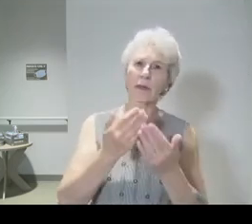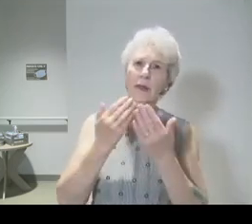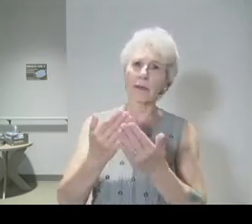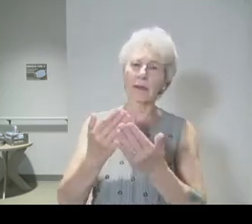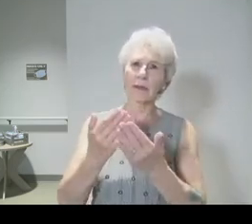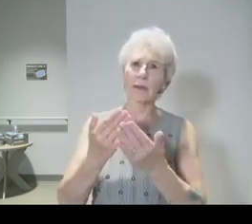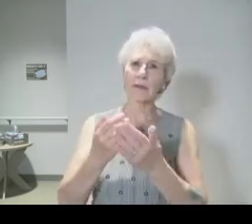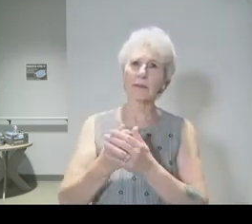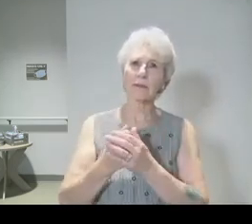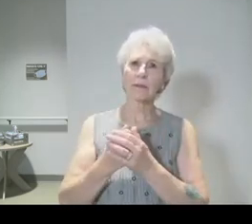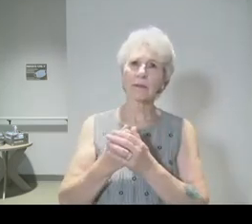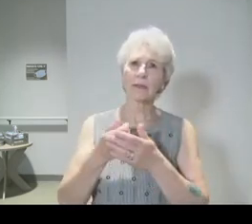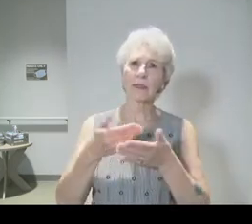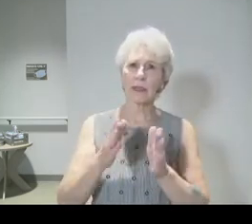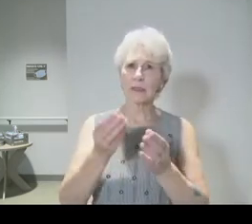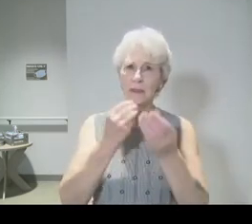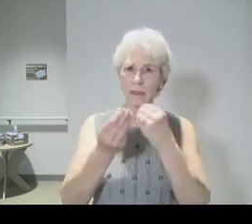bread. Let us all eat.